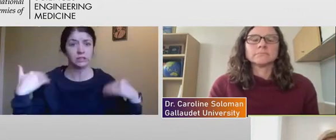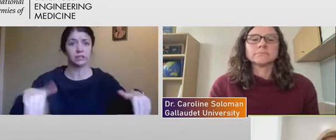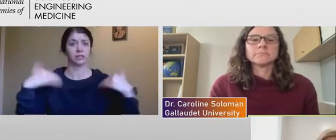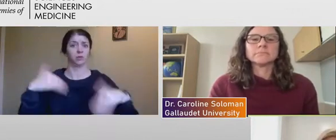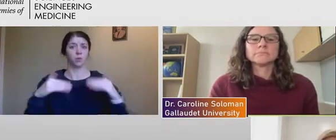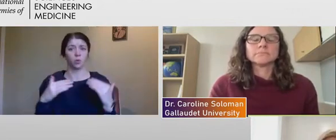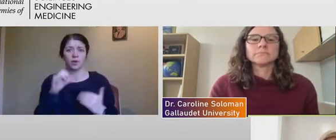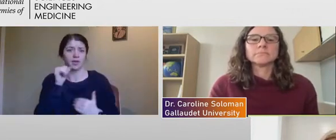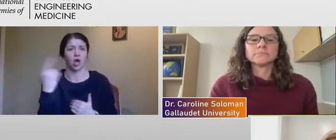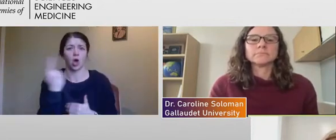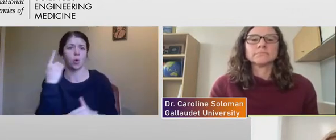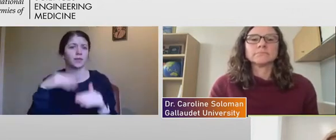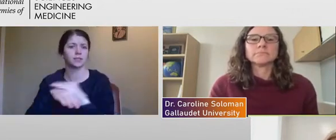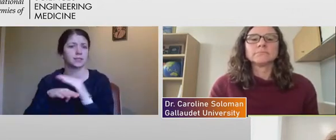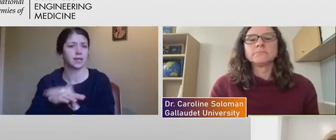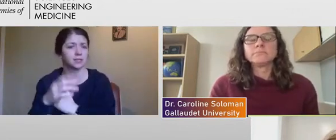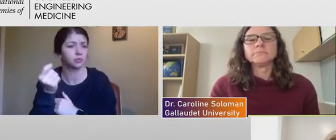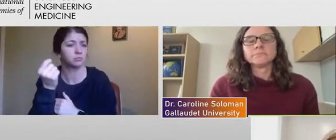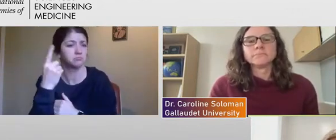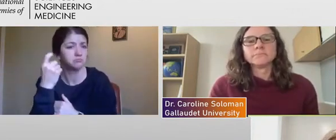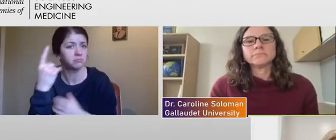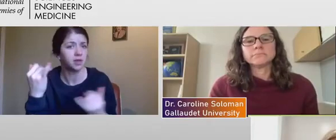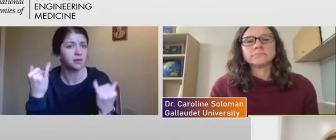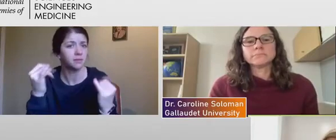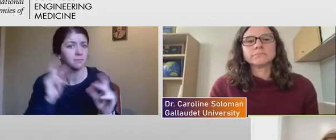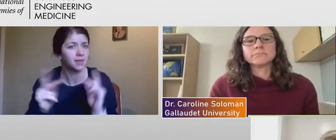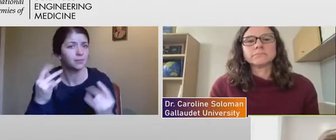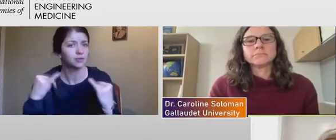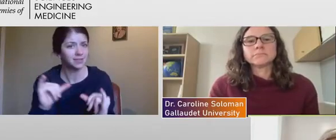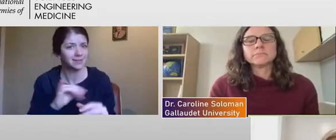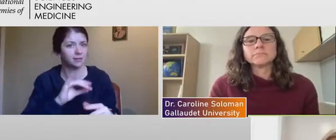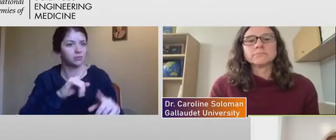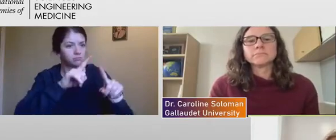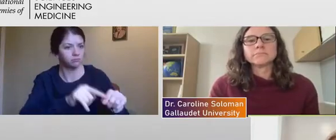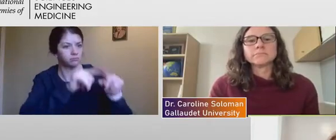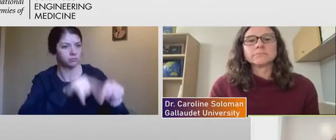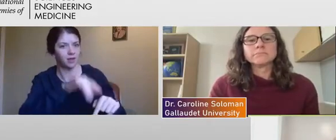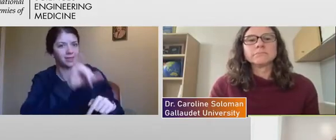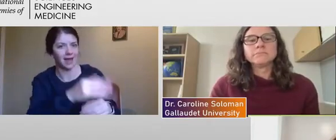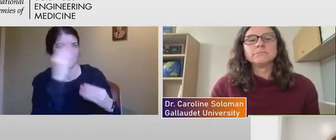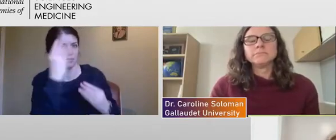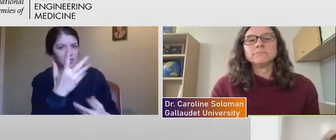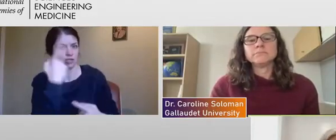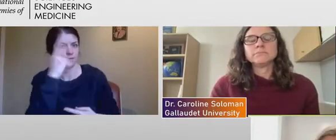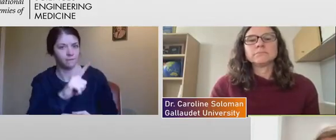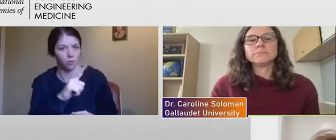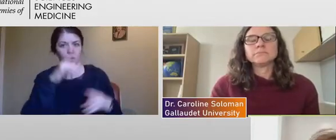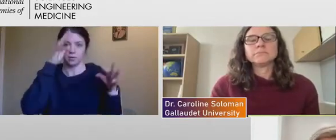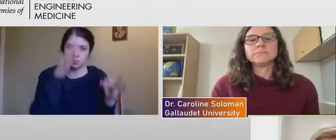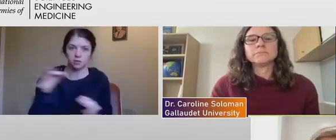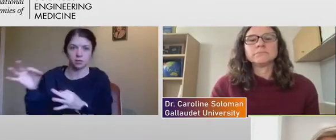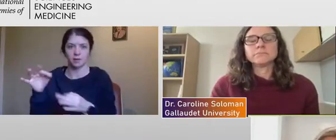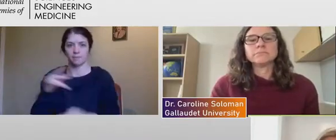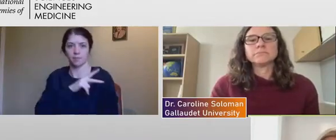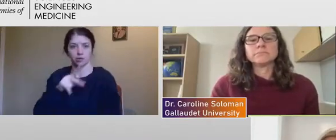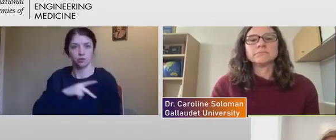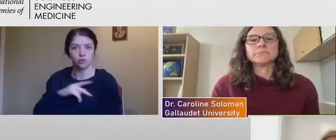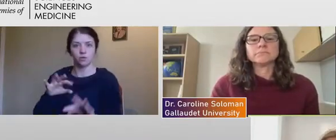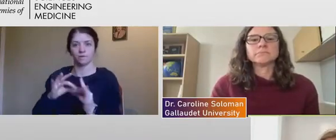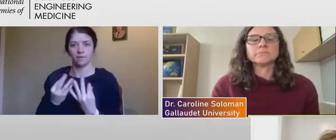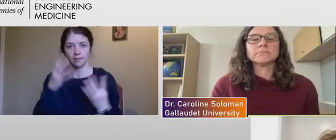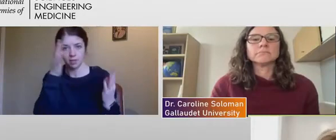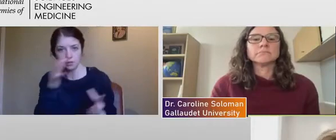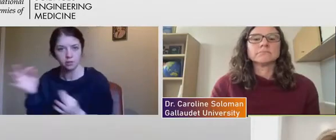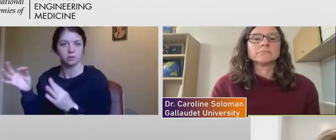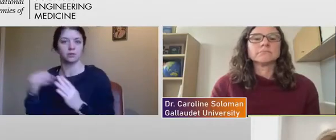not always very accessible yet. People use those to make decisions personal and family and, you know, otherwise. And